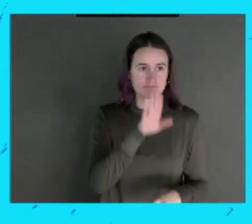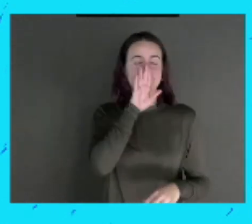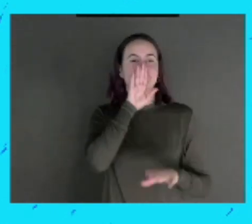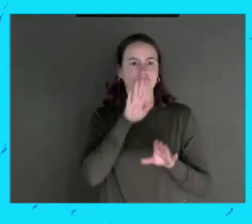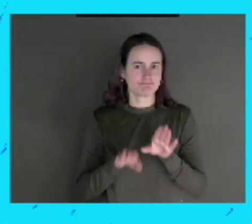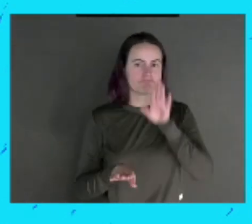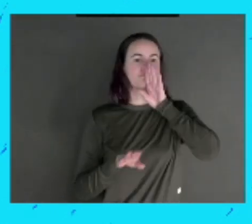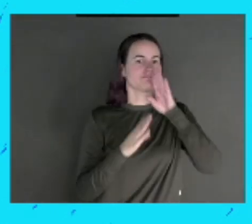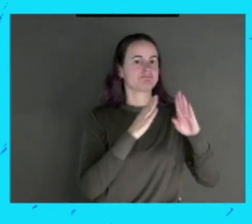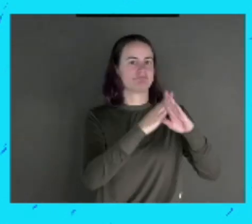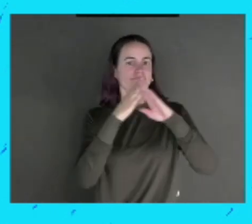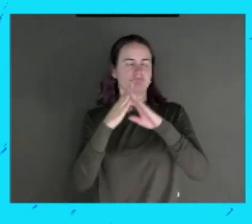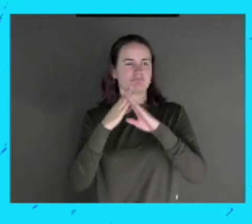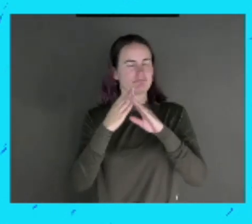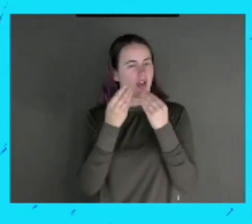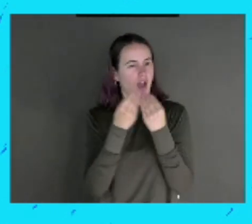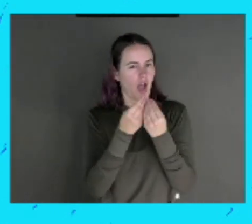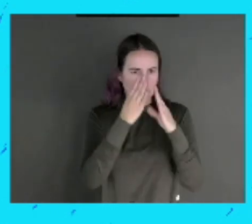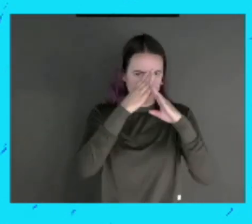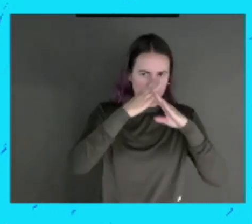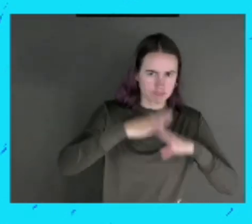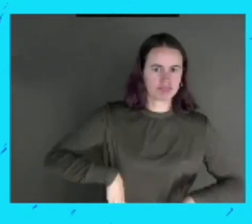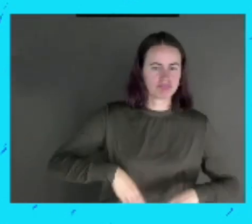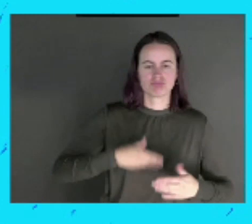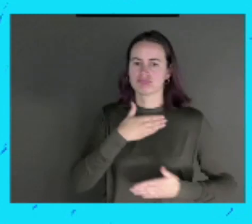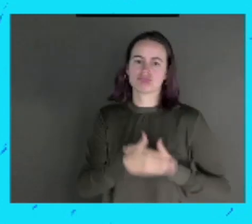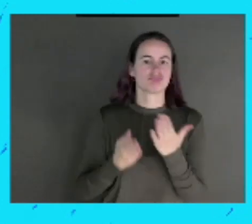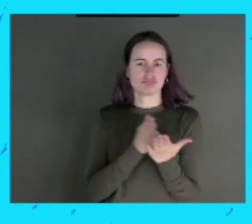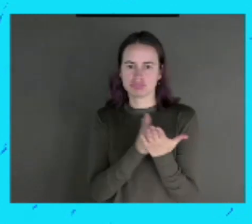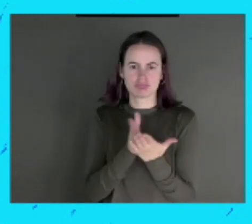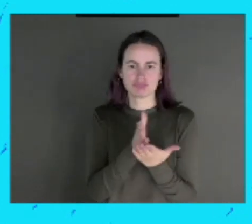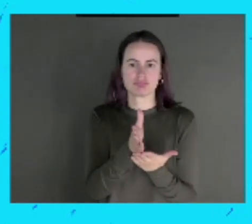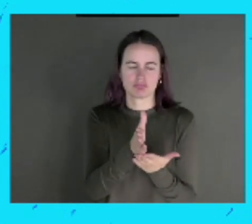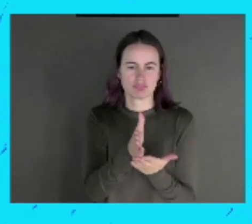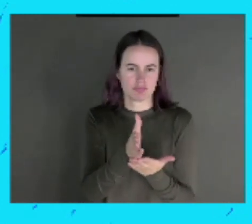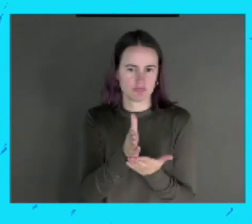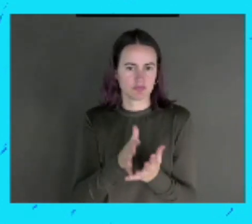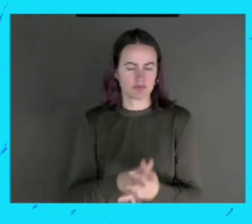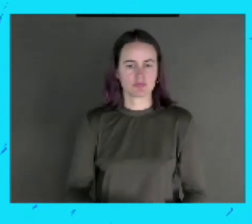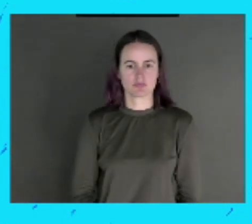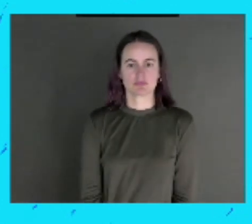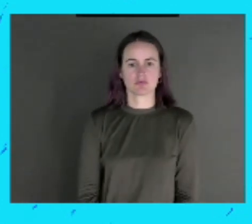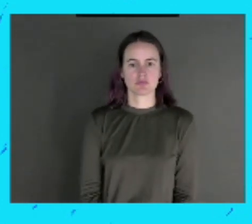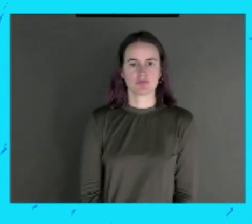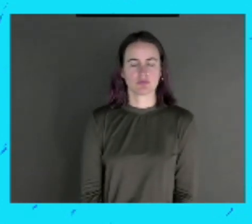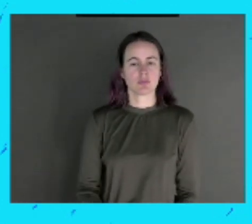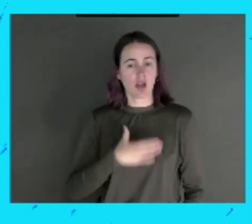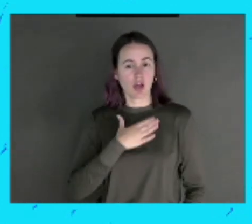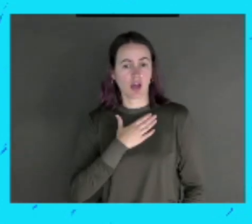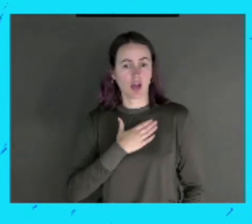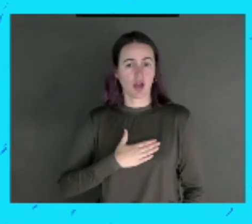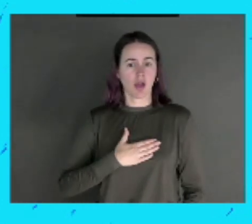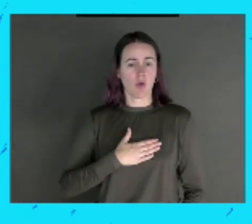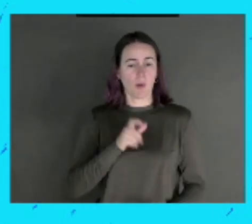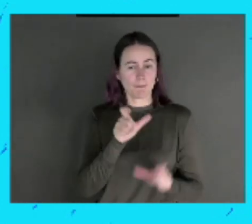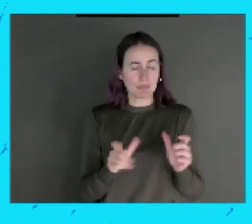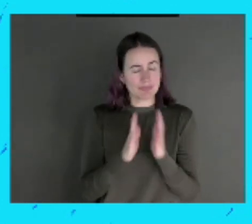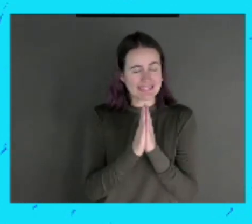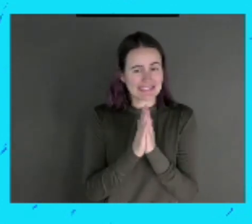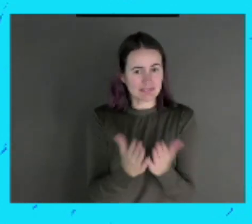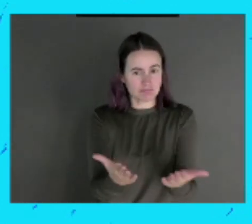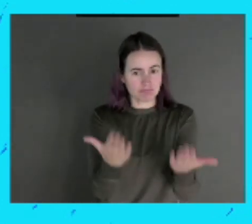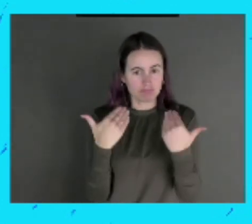And I feel like it's really relevant to the young people to listen to. And I would also encourage them to listen to other